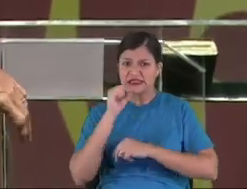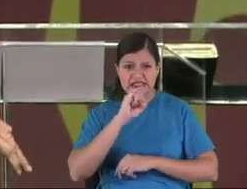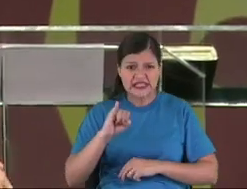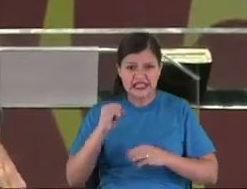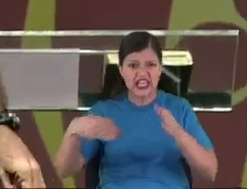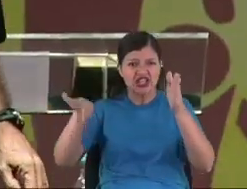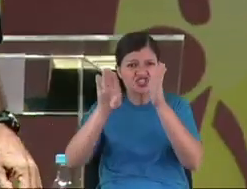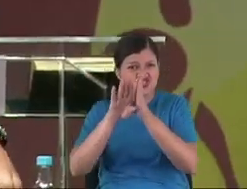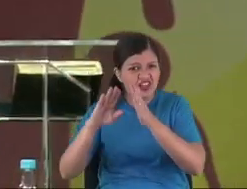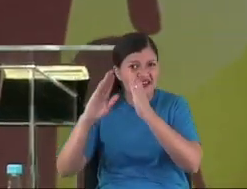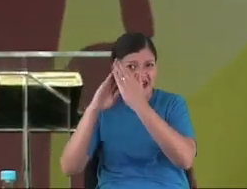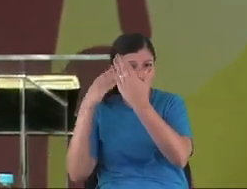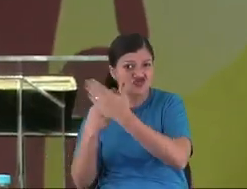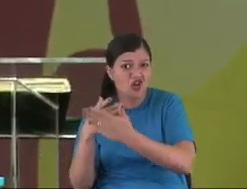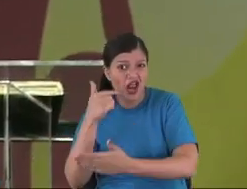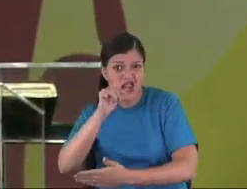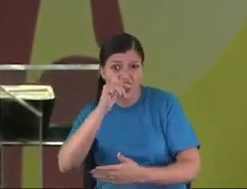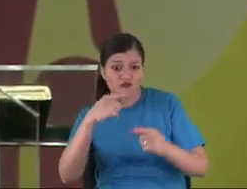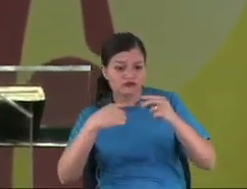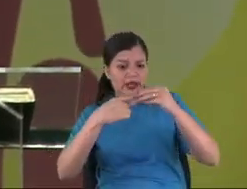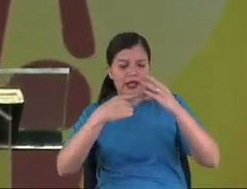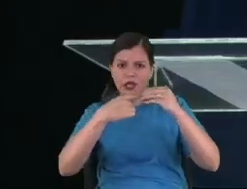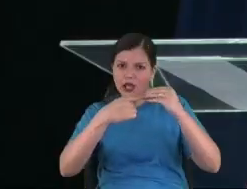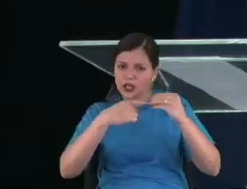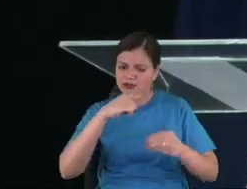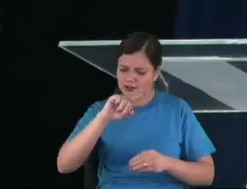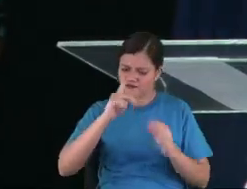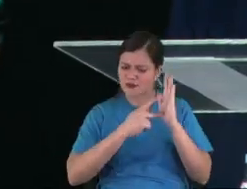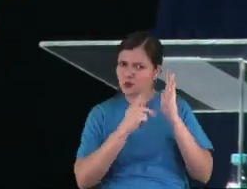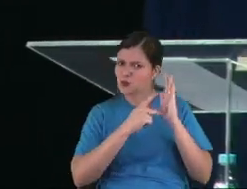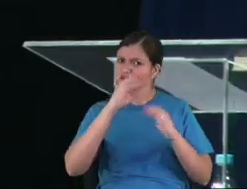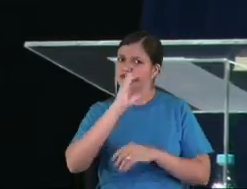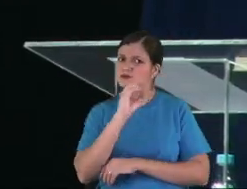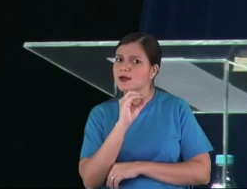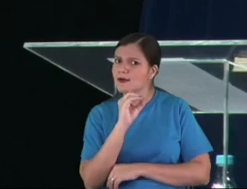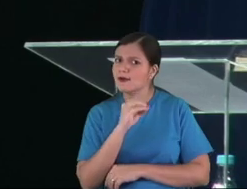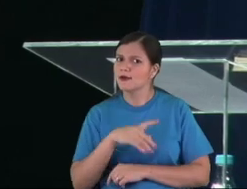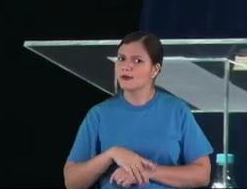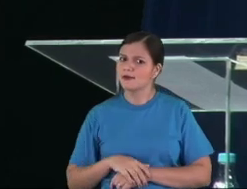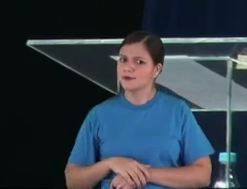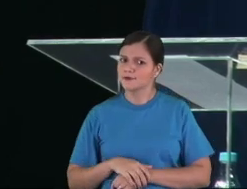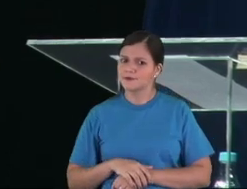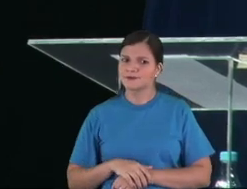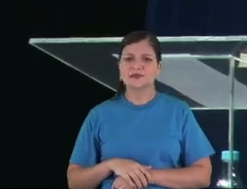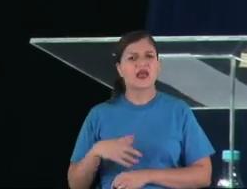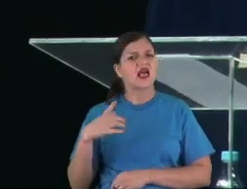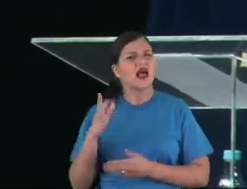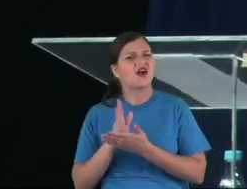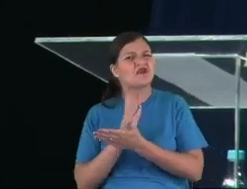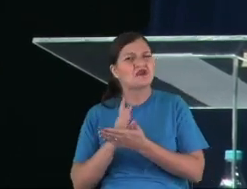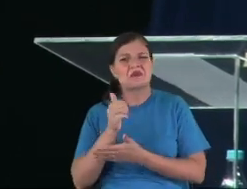just take him, let him take a bad note.